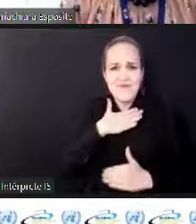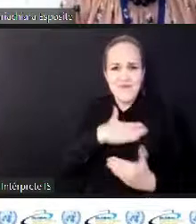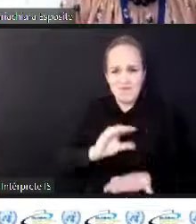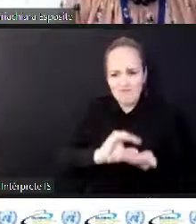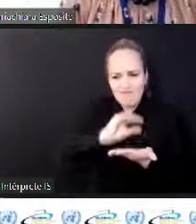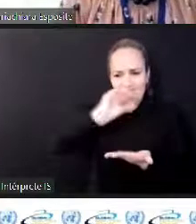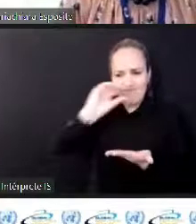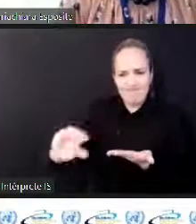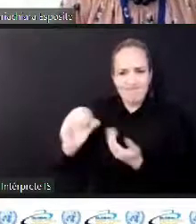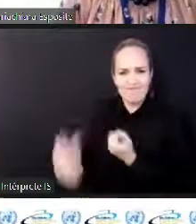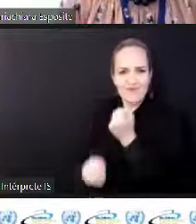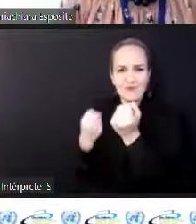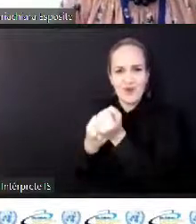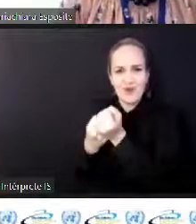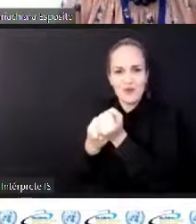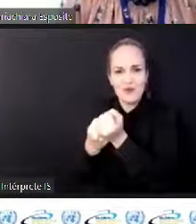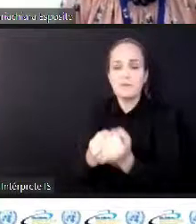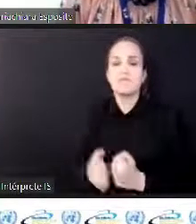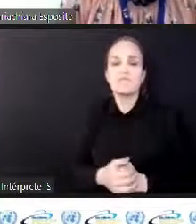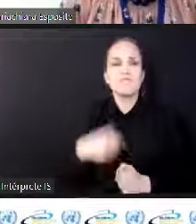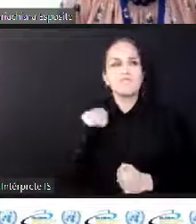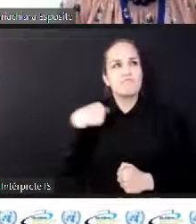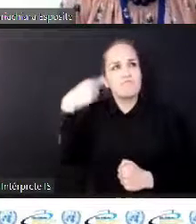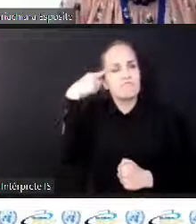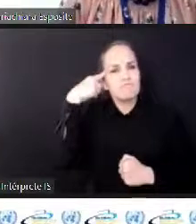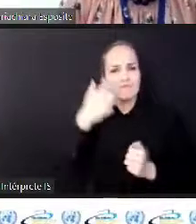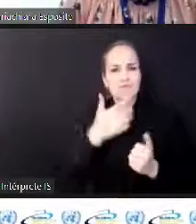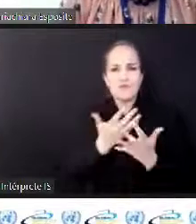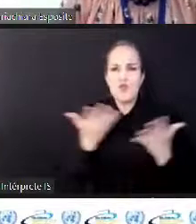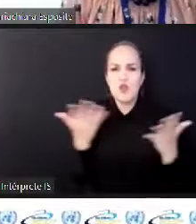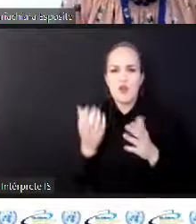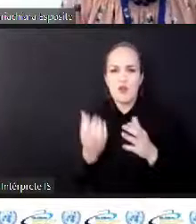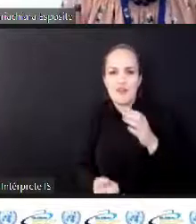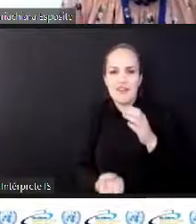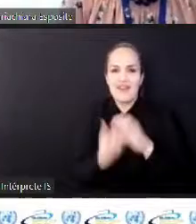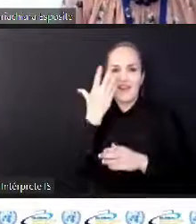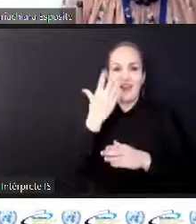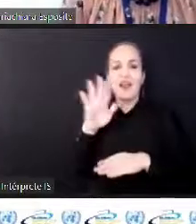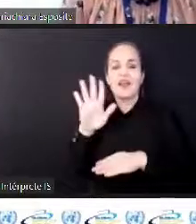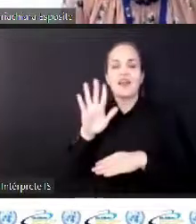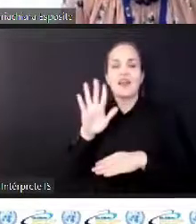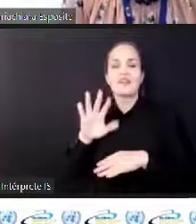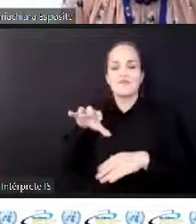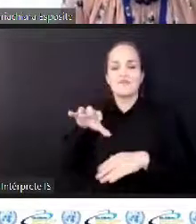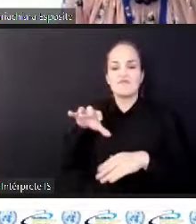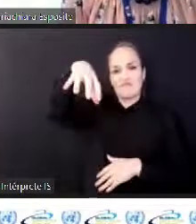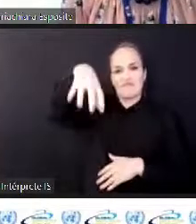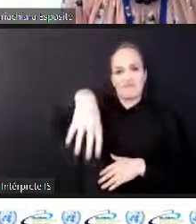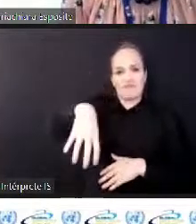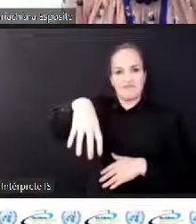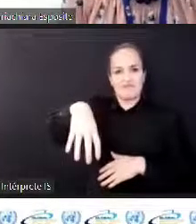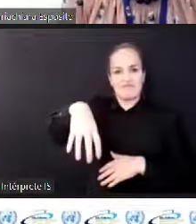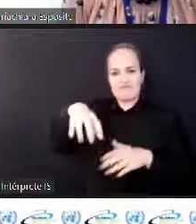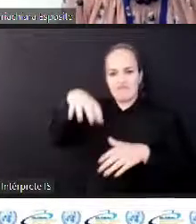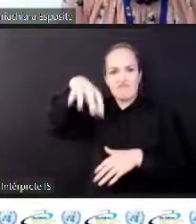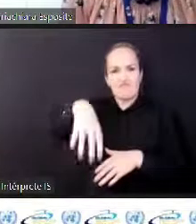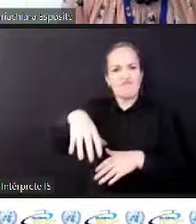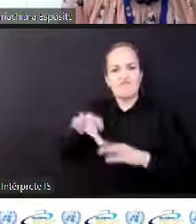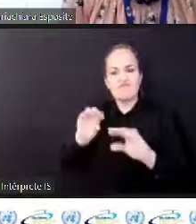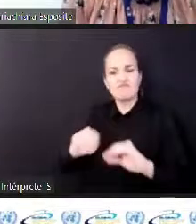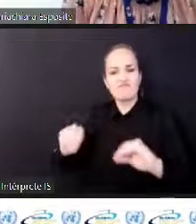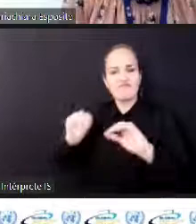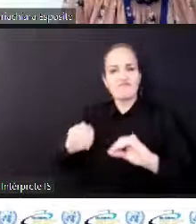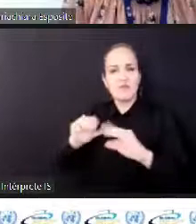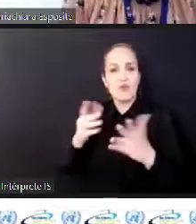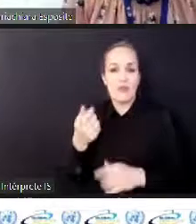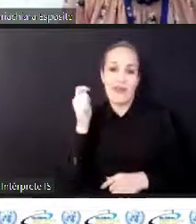help musicians bring their work to digital platforms. And I'd like to quote Shane again. A